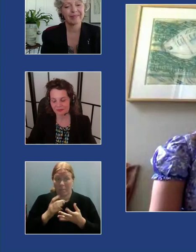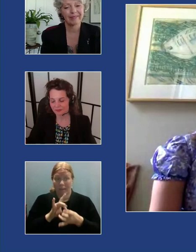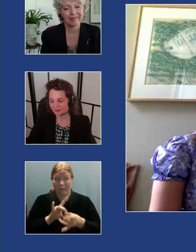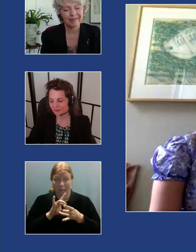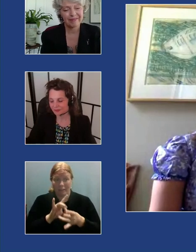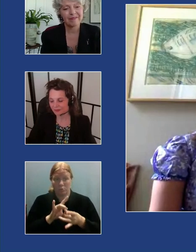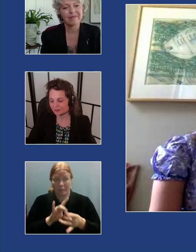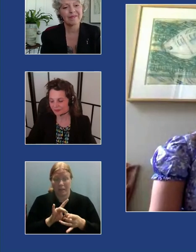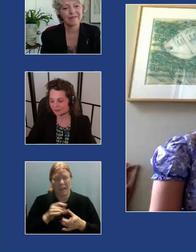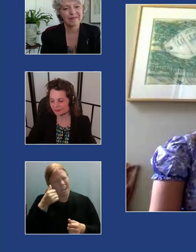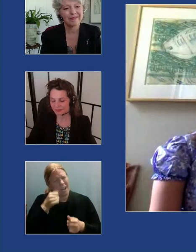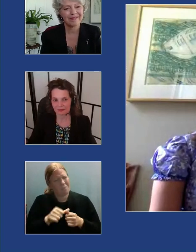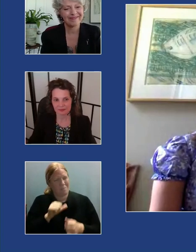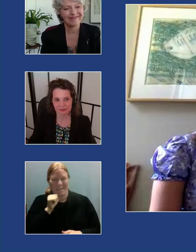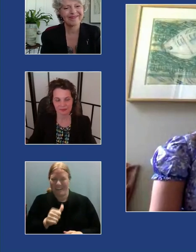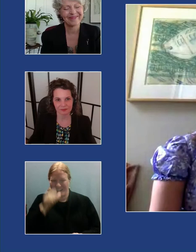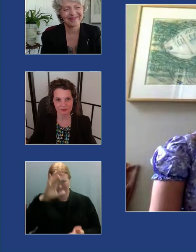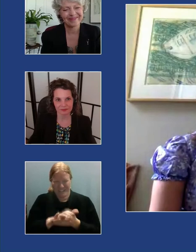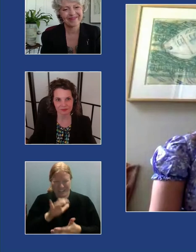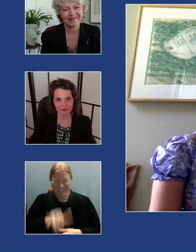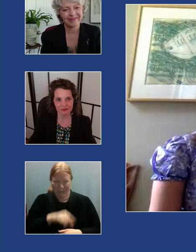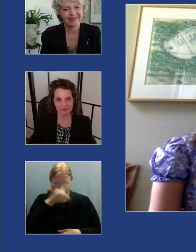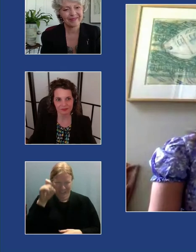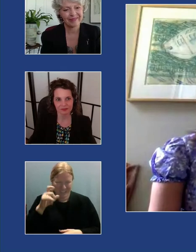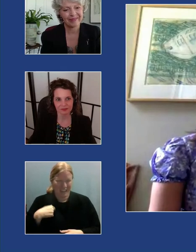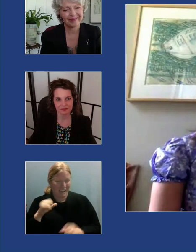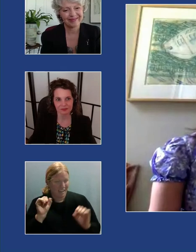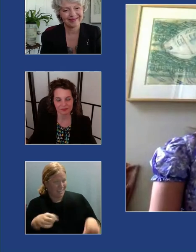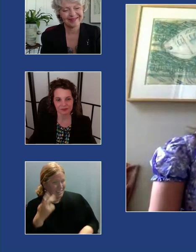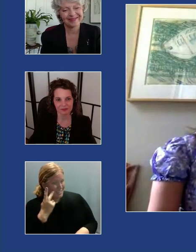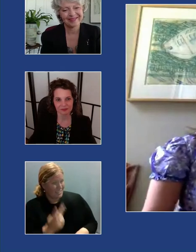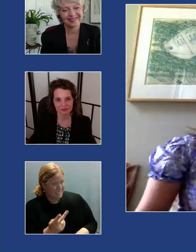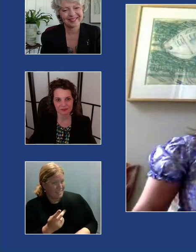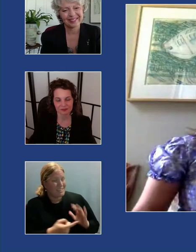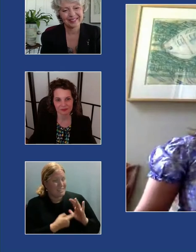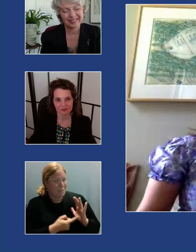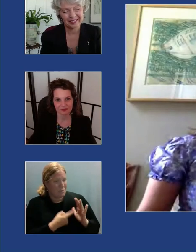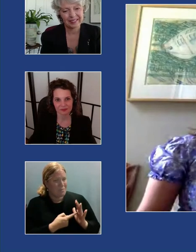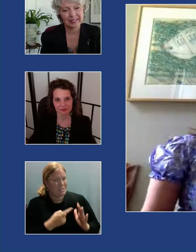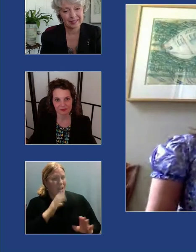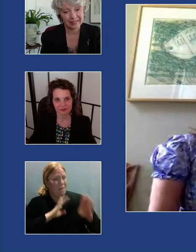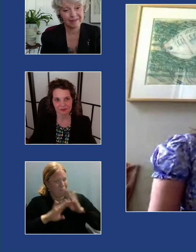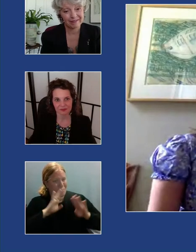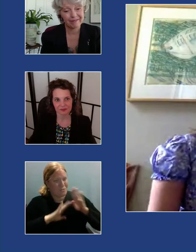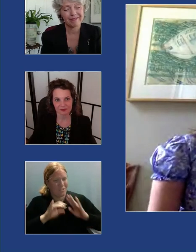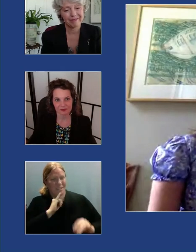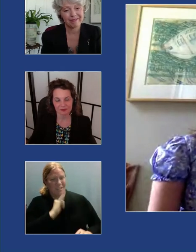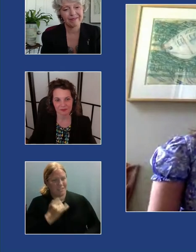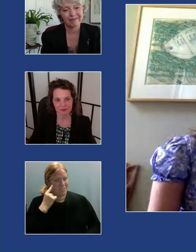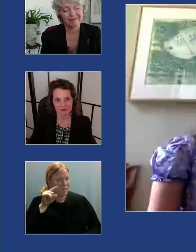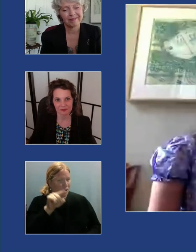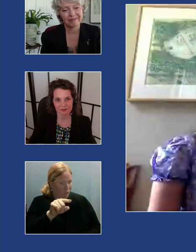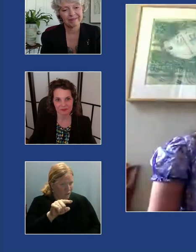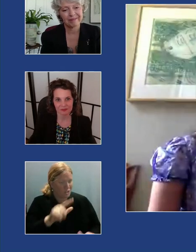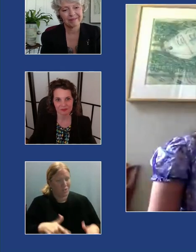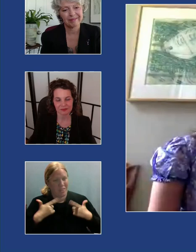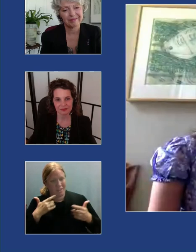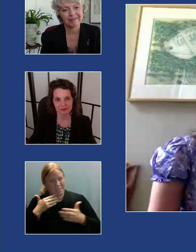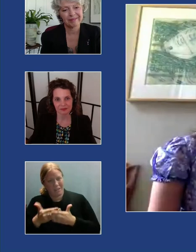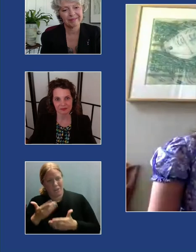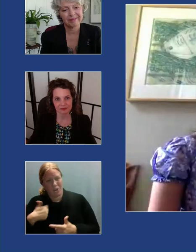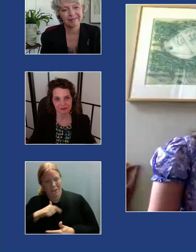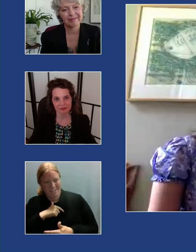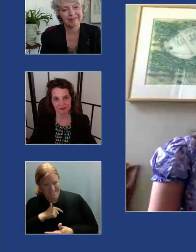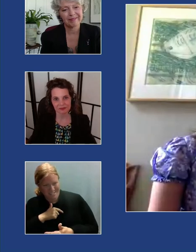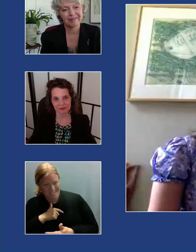remember not quite believing that because I can see as Bria mentioned sometimes how frustrating it is for her to live near us um and